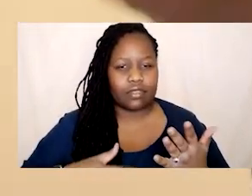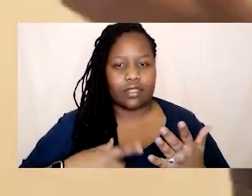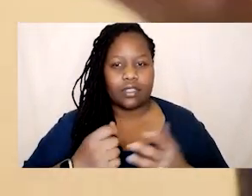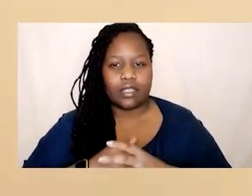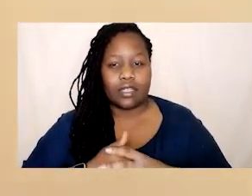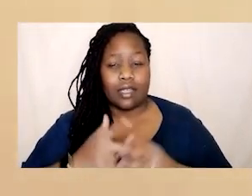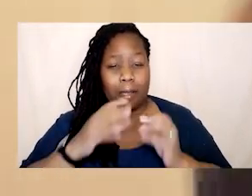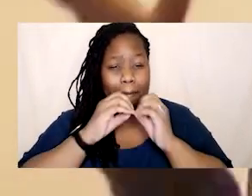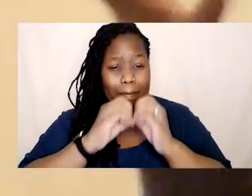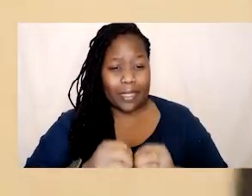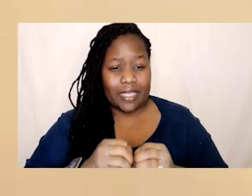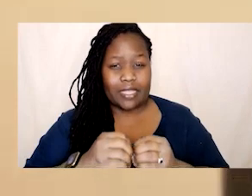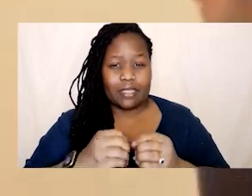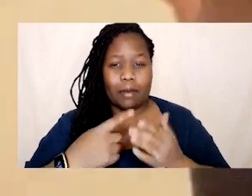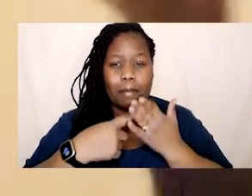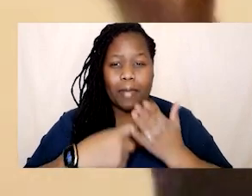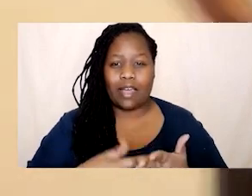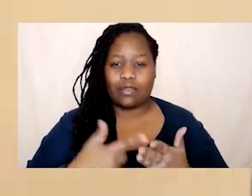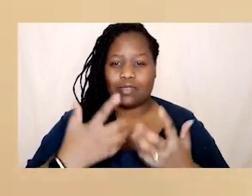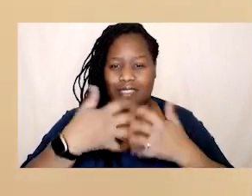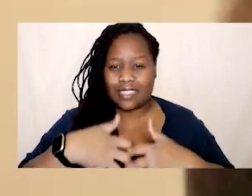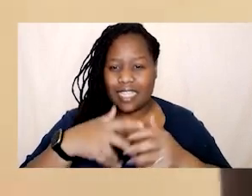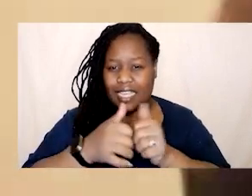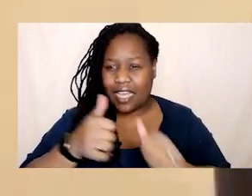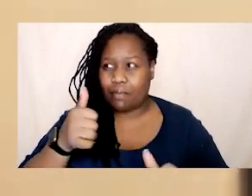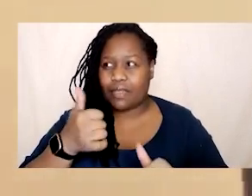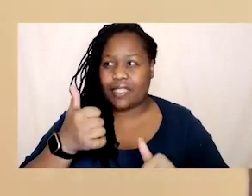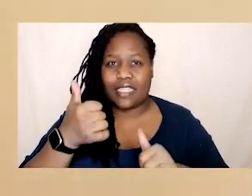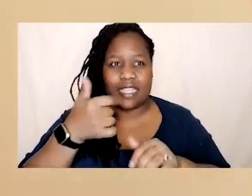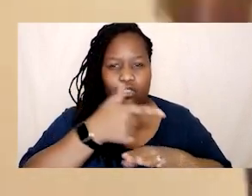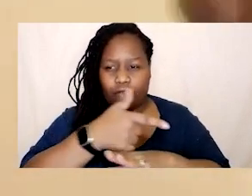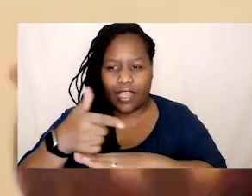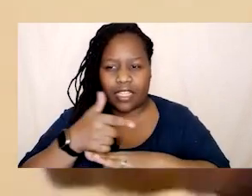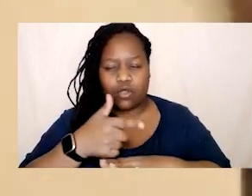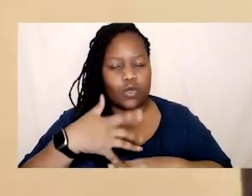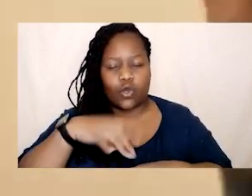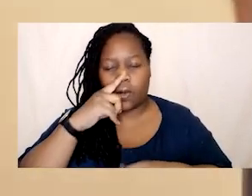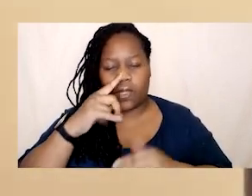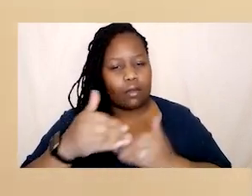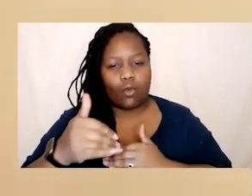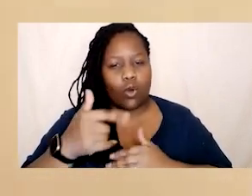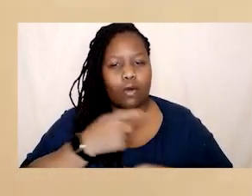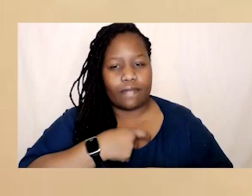dollar tech companies and surveillance and and all sorts of stuff. And we don't need any more fear in our lives.